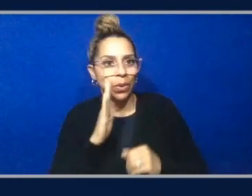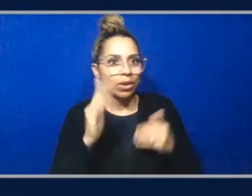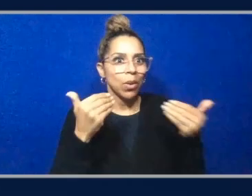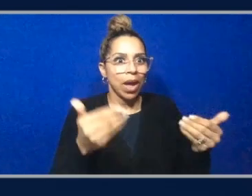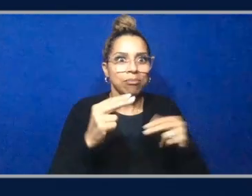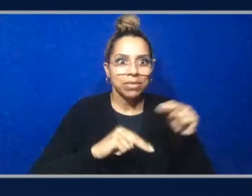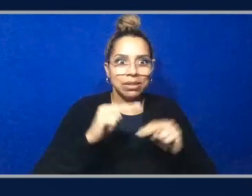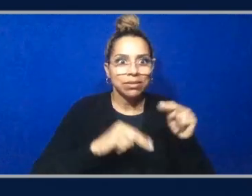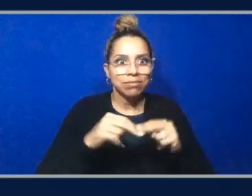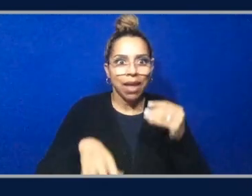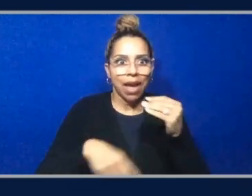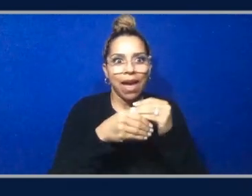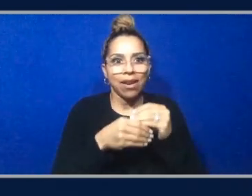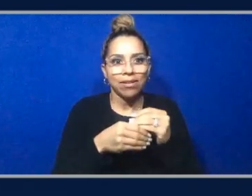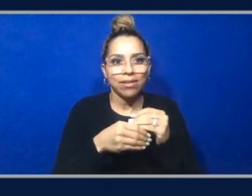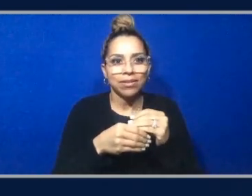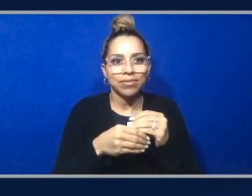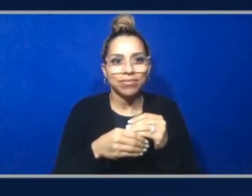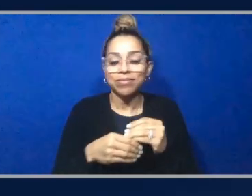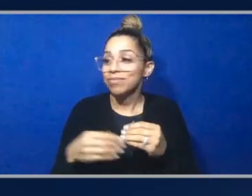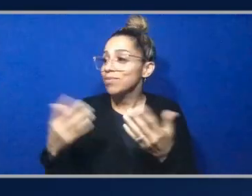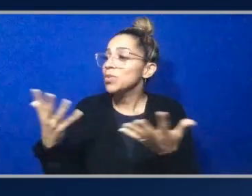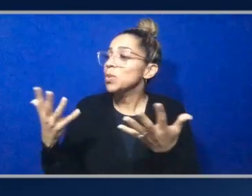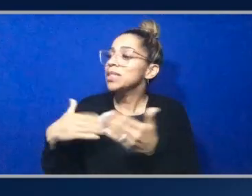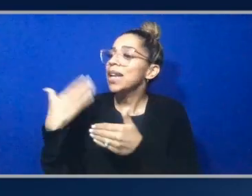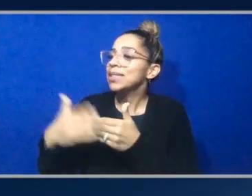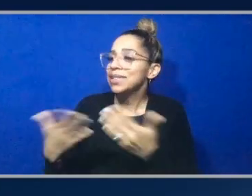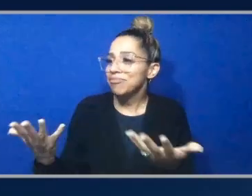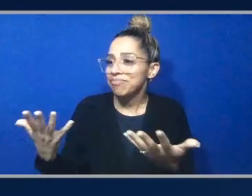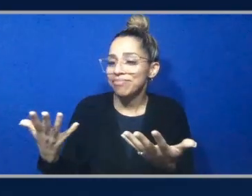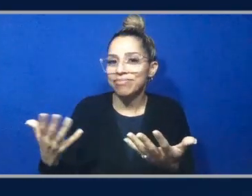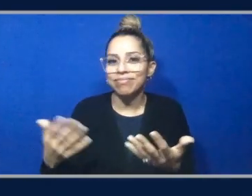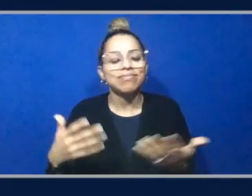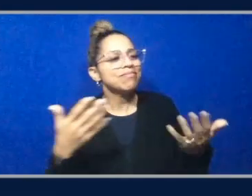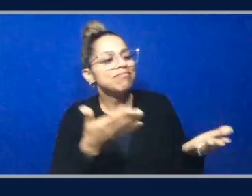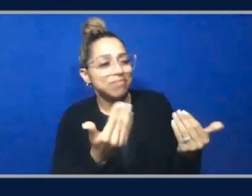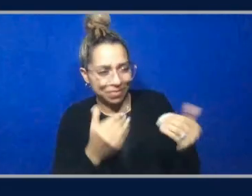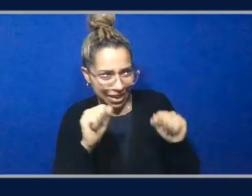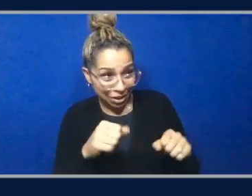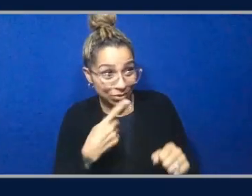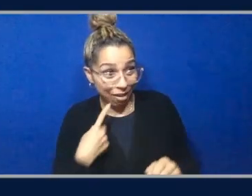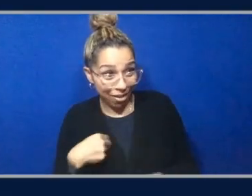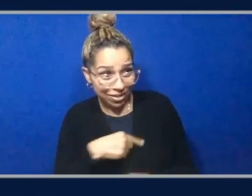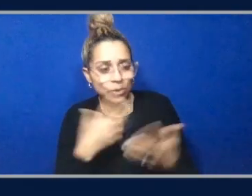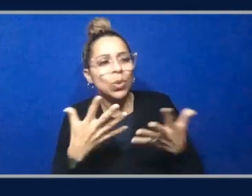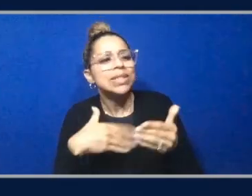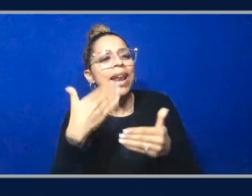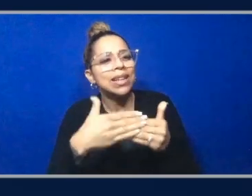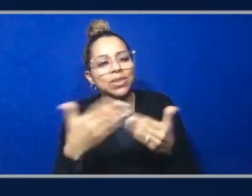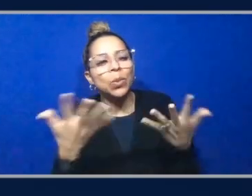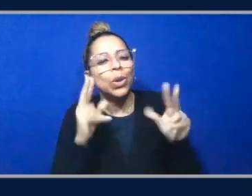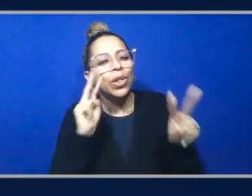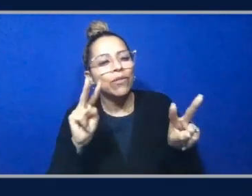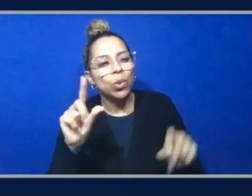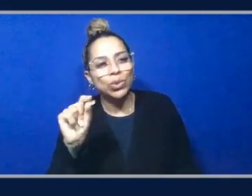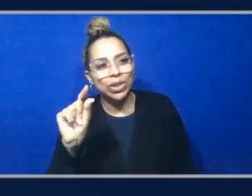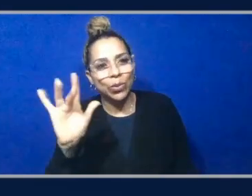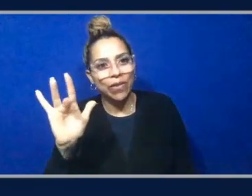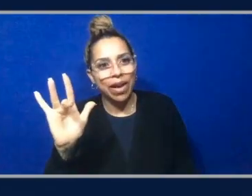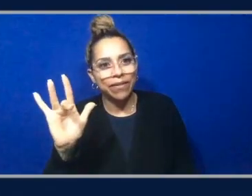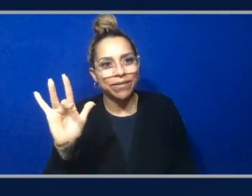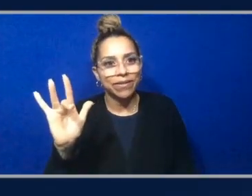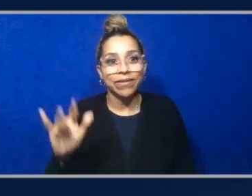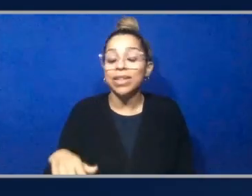next? What can you tell us about what's next? What are looking forward to most in 2025? Well, I think, you know, what's next for, for us are a series of